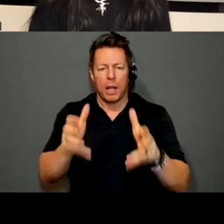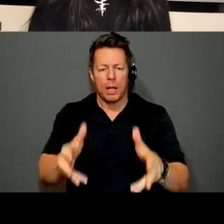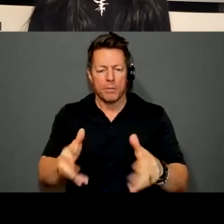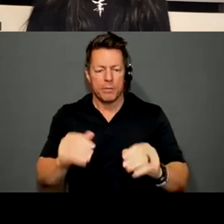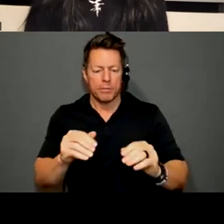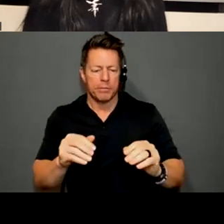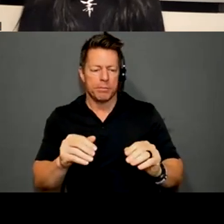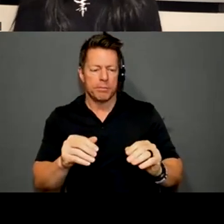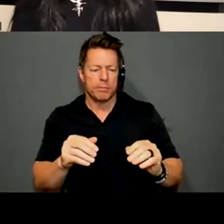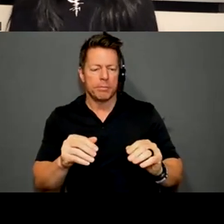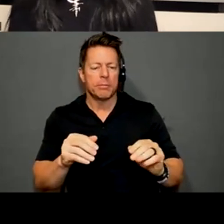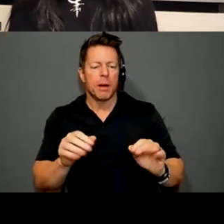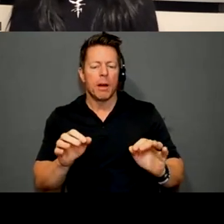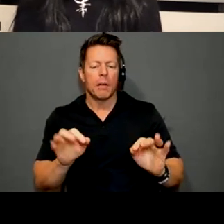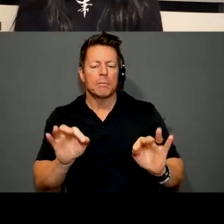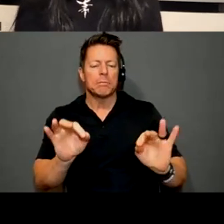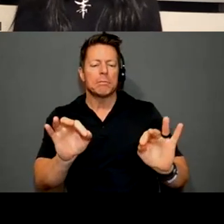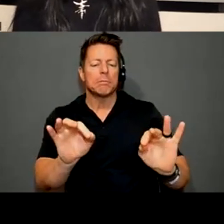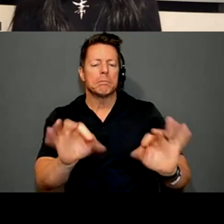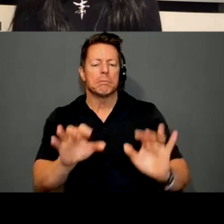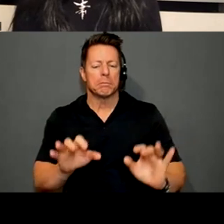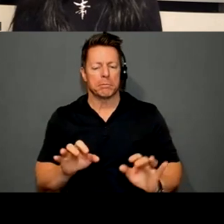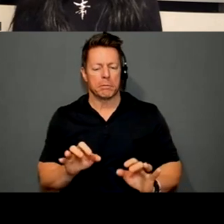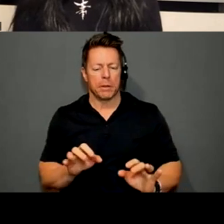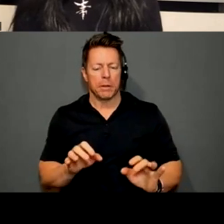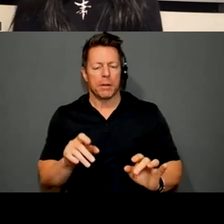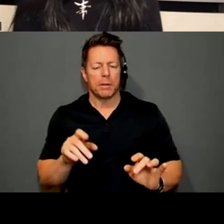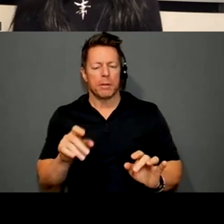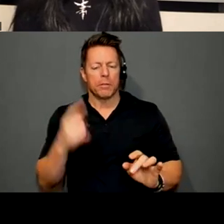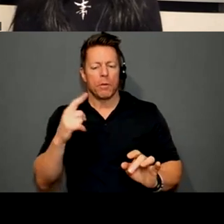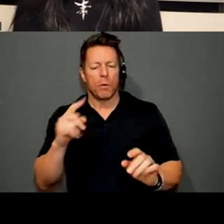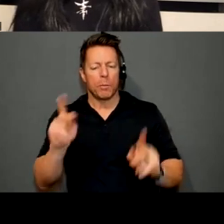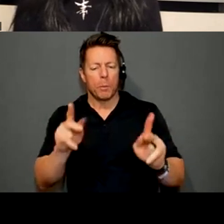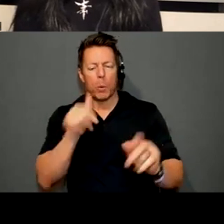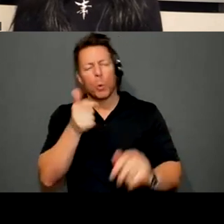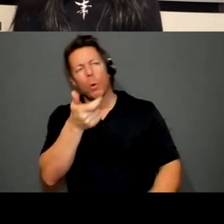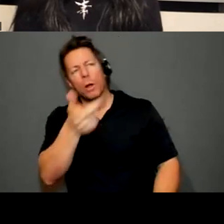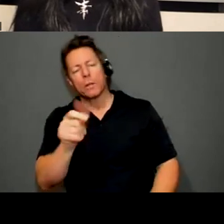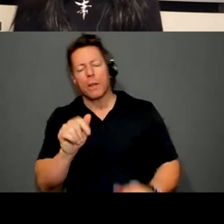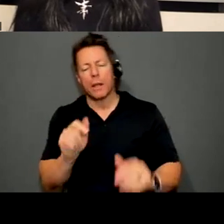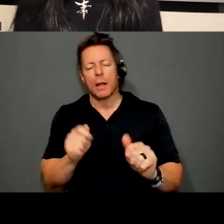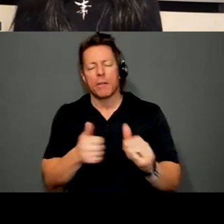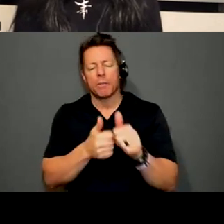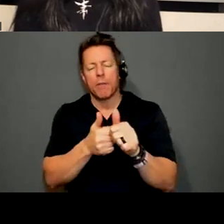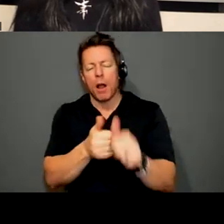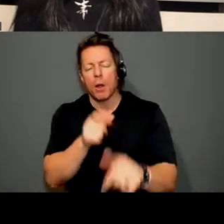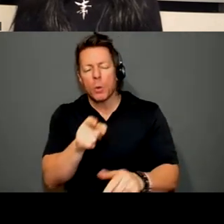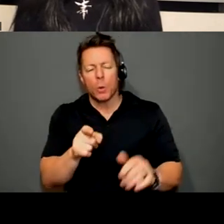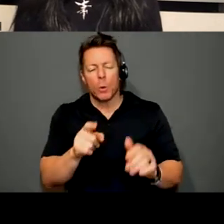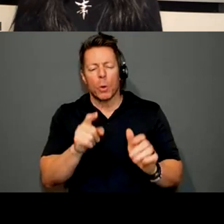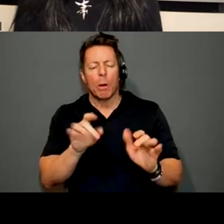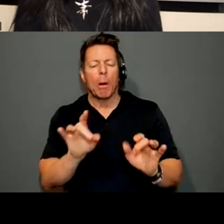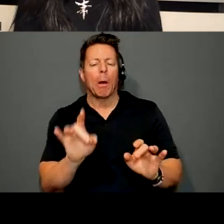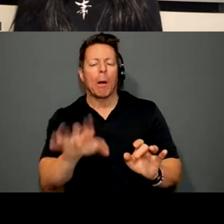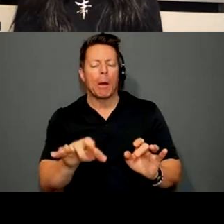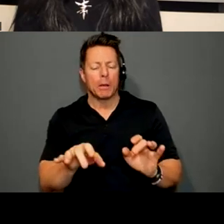the viewer, the audience, so that they have enough to enough of a trail to follow. But while they're picking them up, they're actually